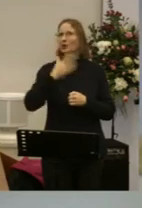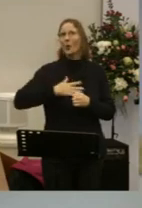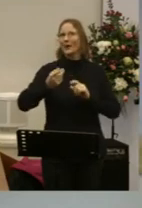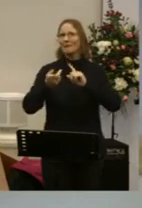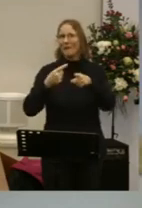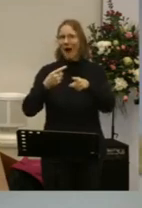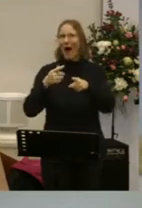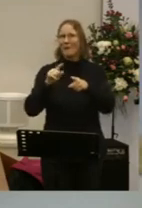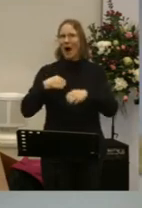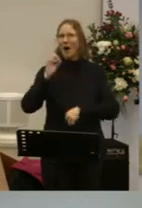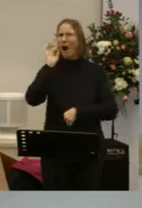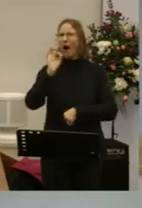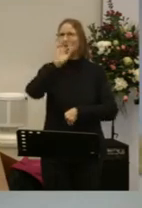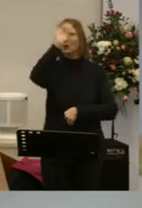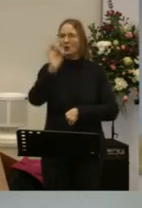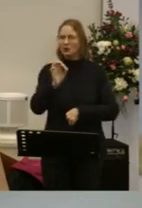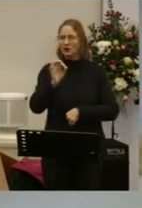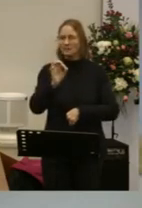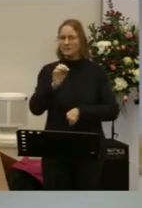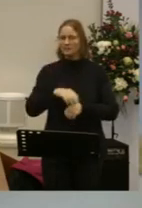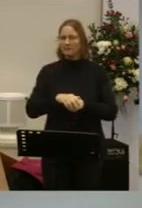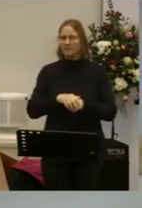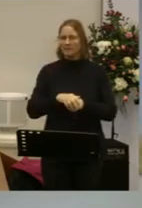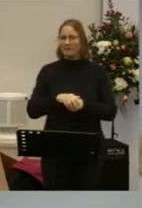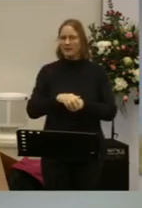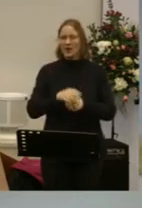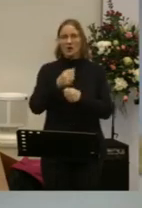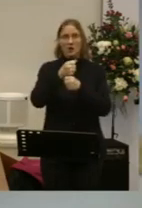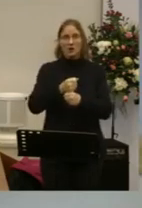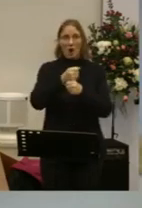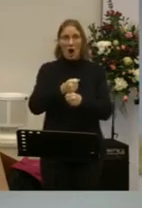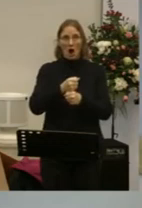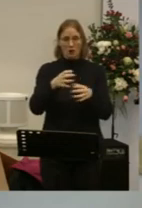main point of the church on earth is?